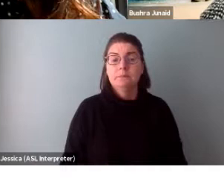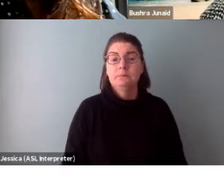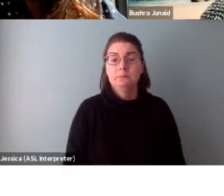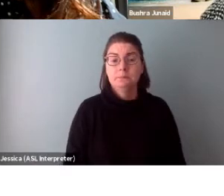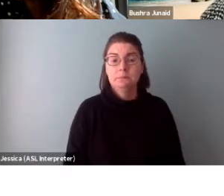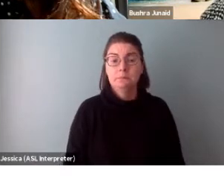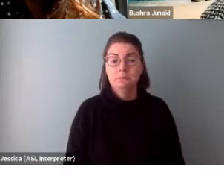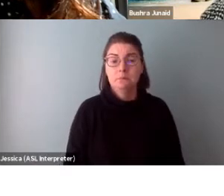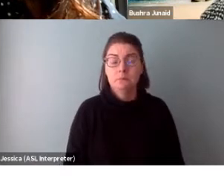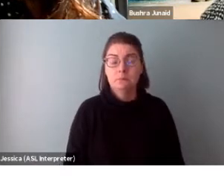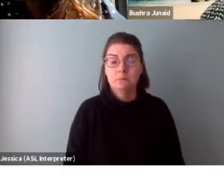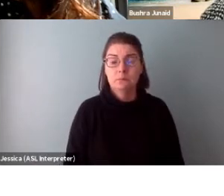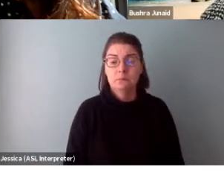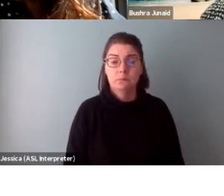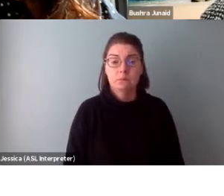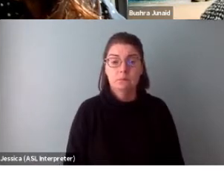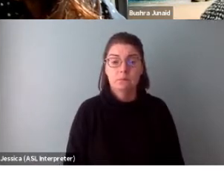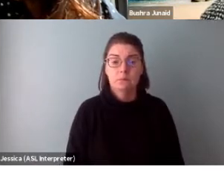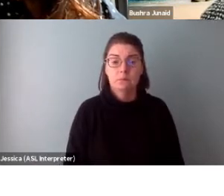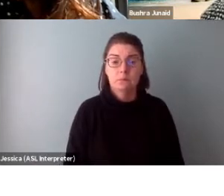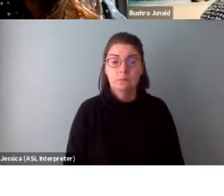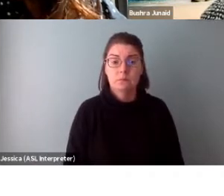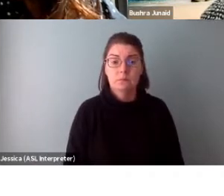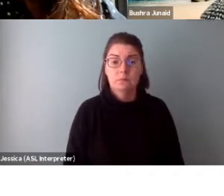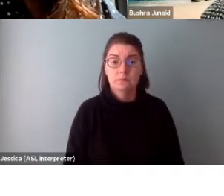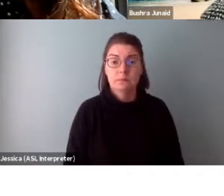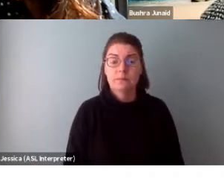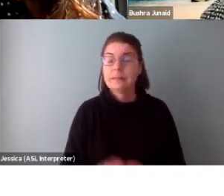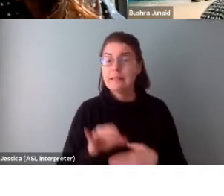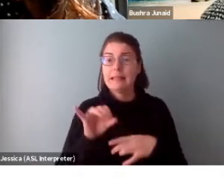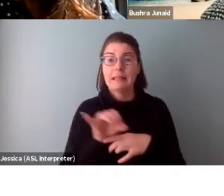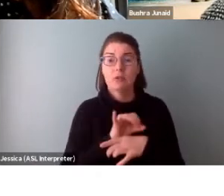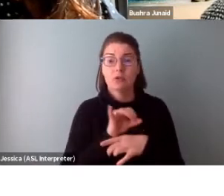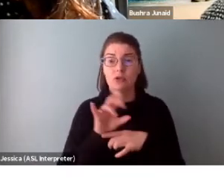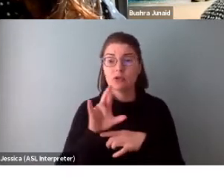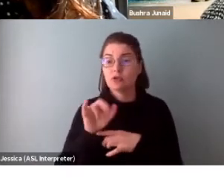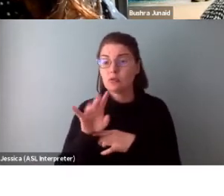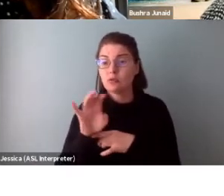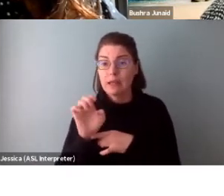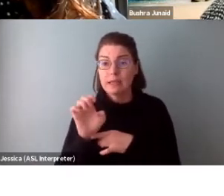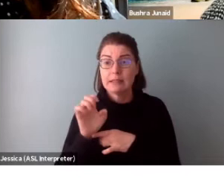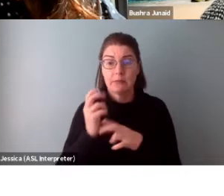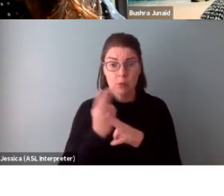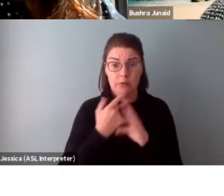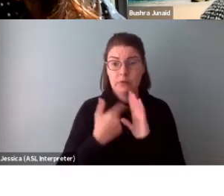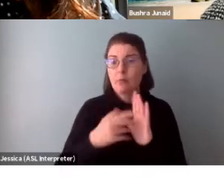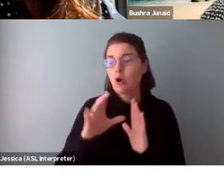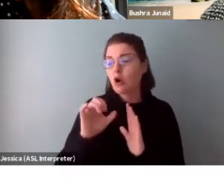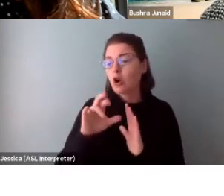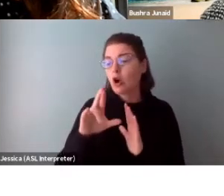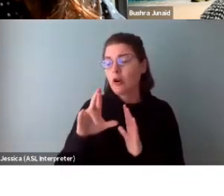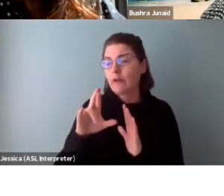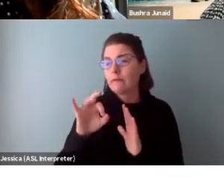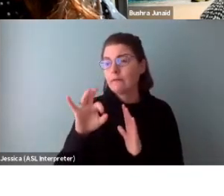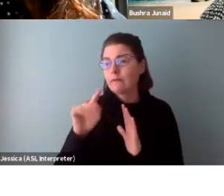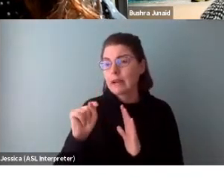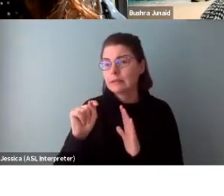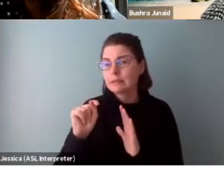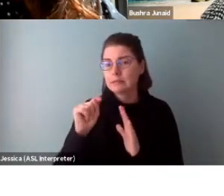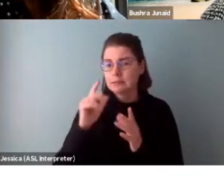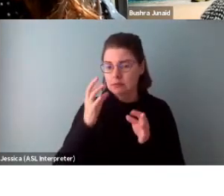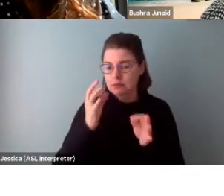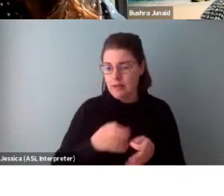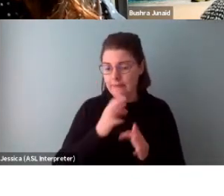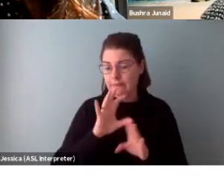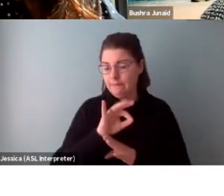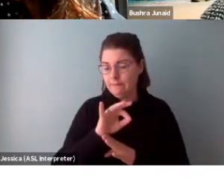Have you used industry rates, for example, CARFAC to help determine your fees? Have you done